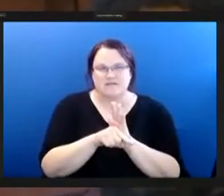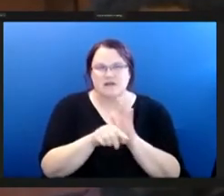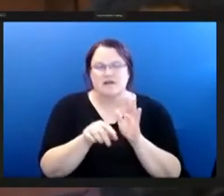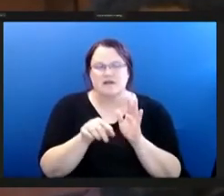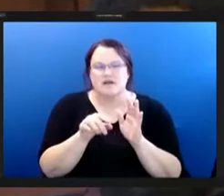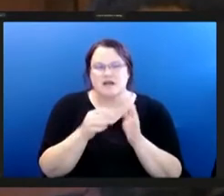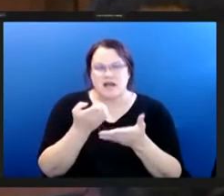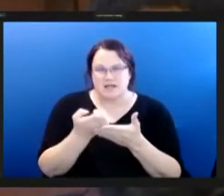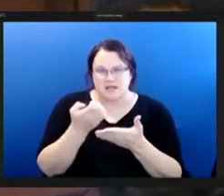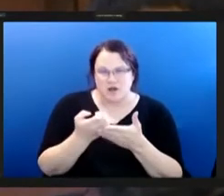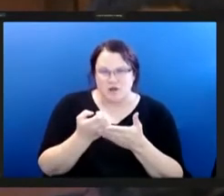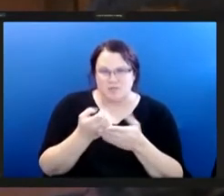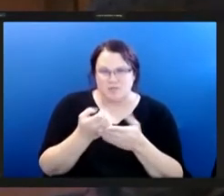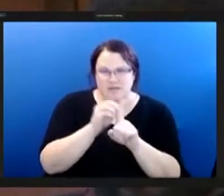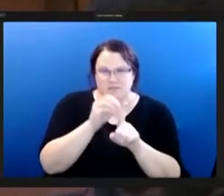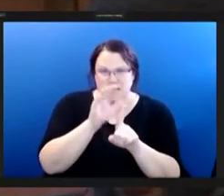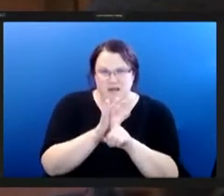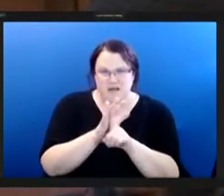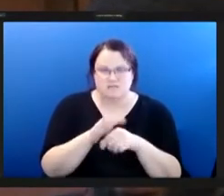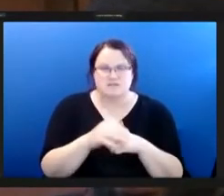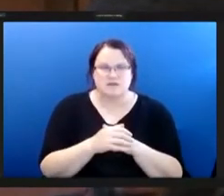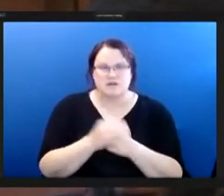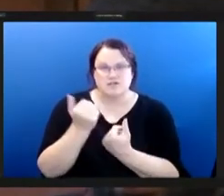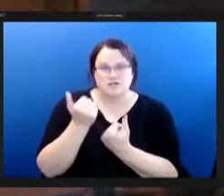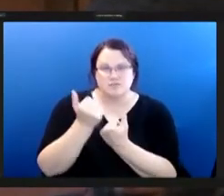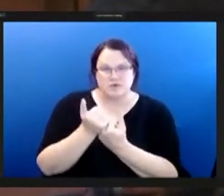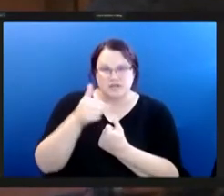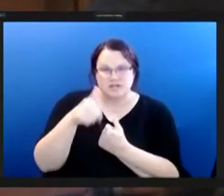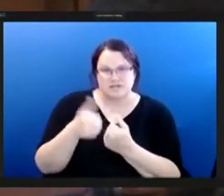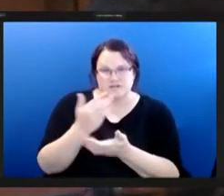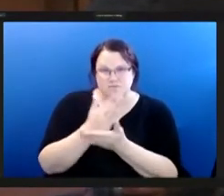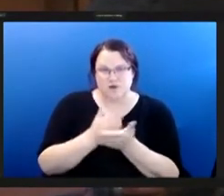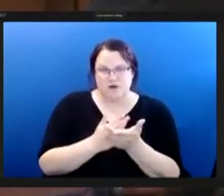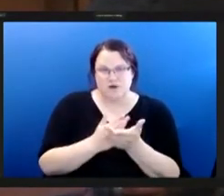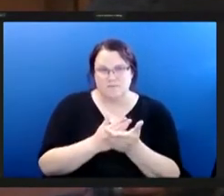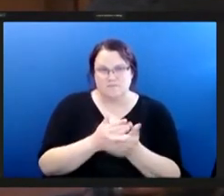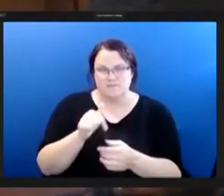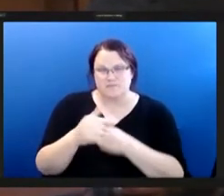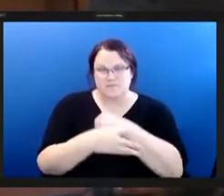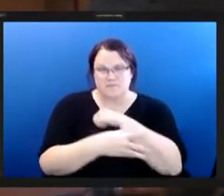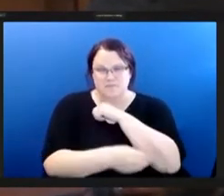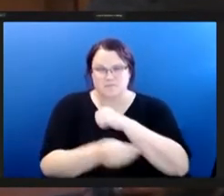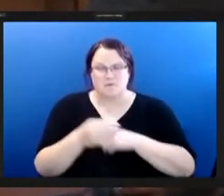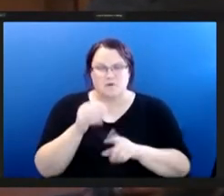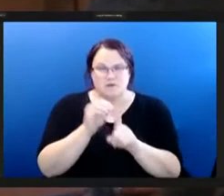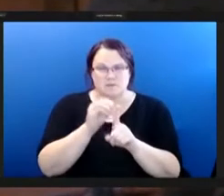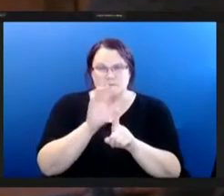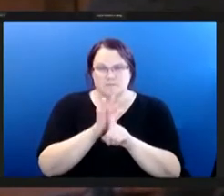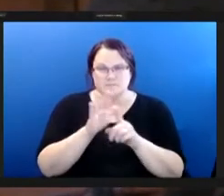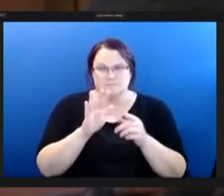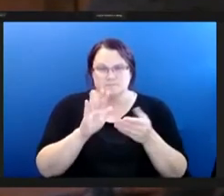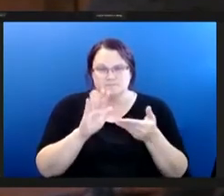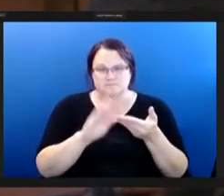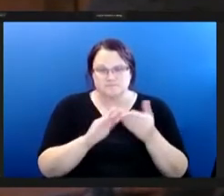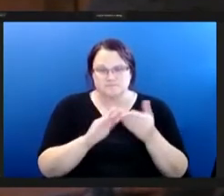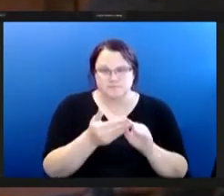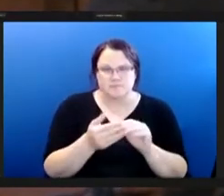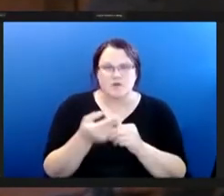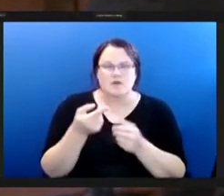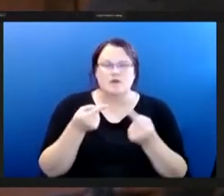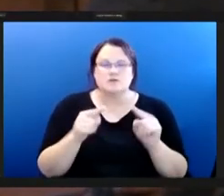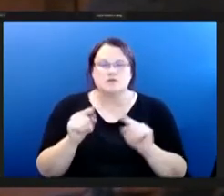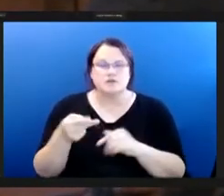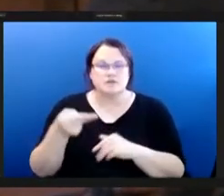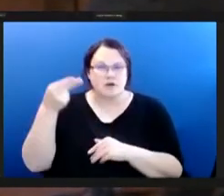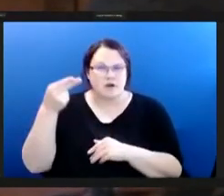and specifically mentions supporting disproportionately impacted communities during the height of the pandemic targeted economic